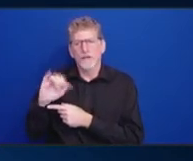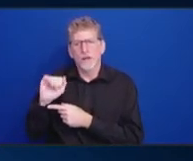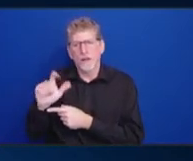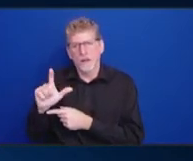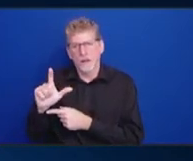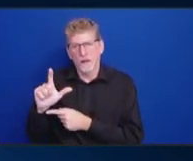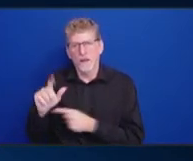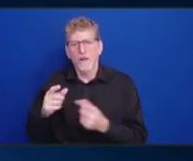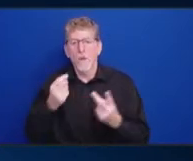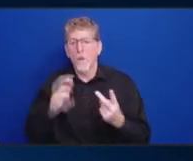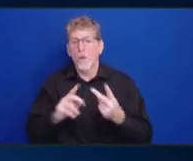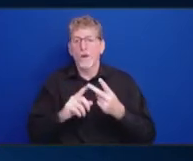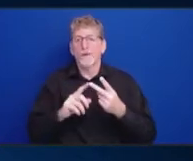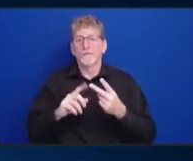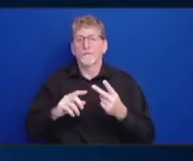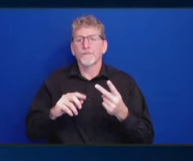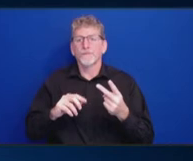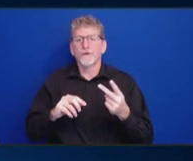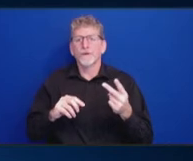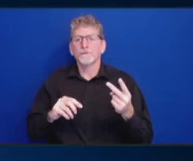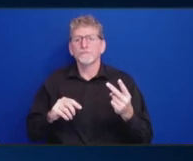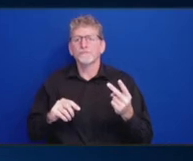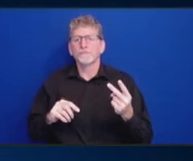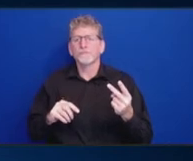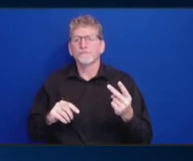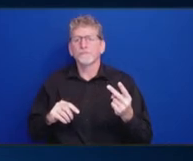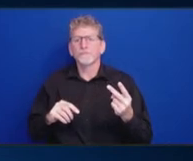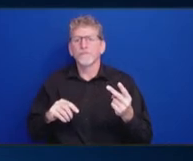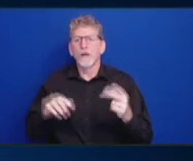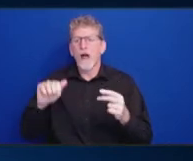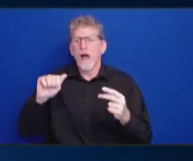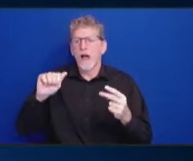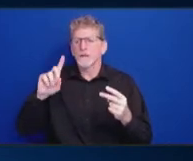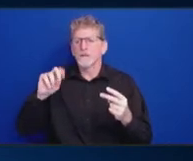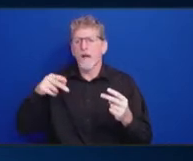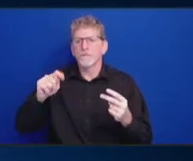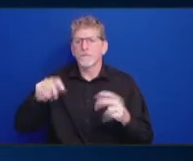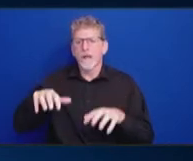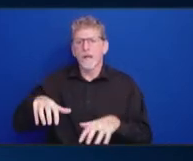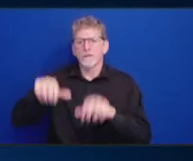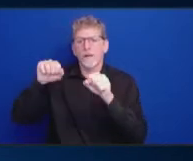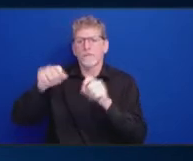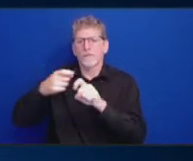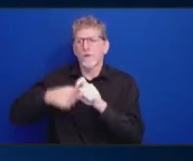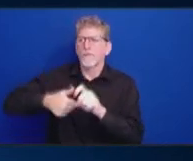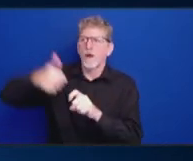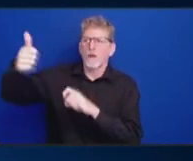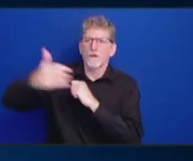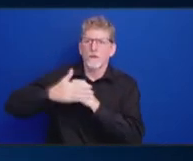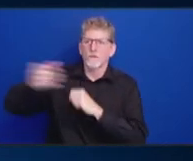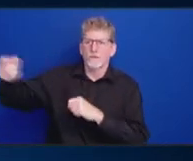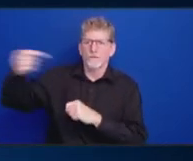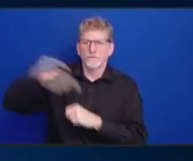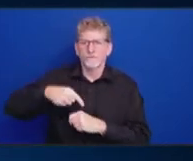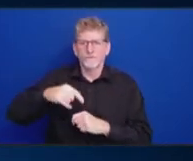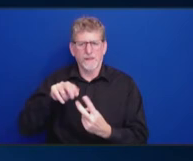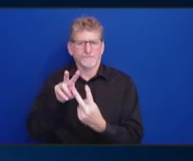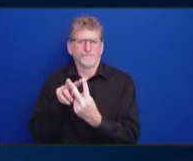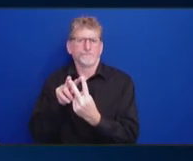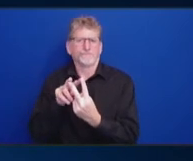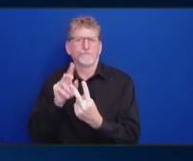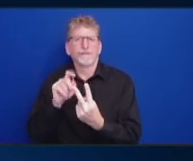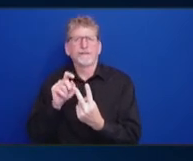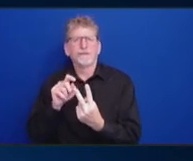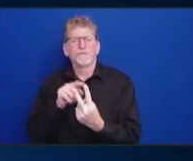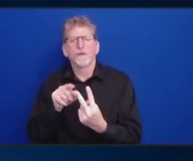conversations around our issues. And I would love to see not only in things